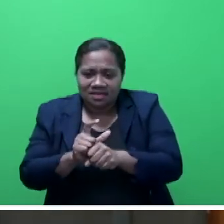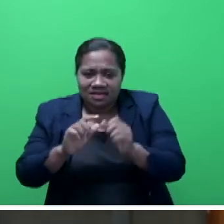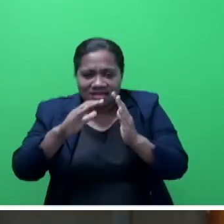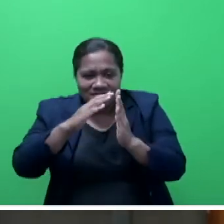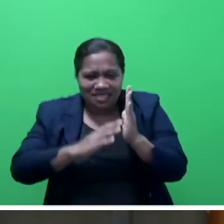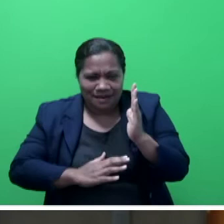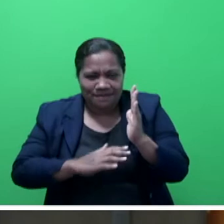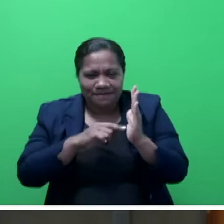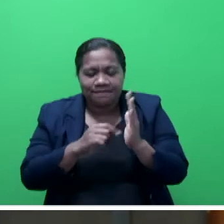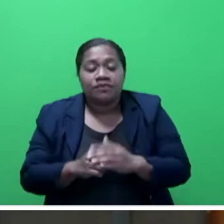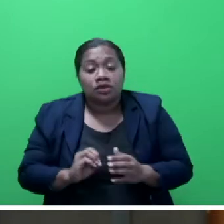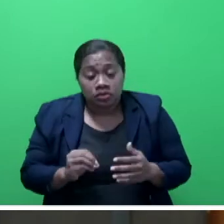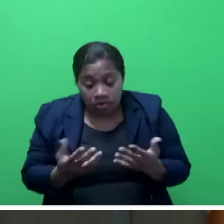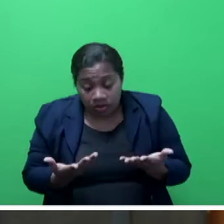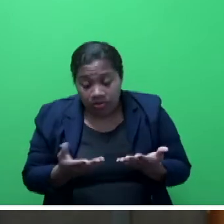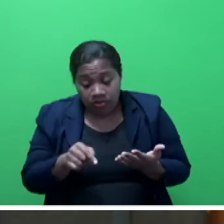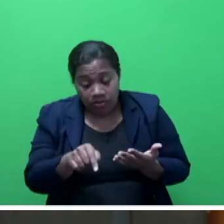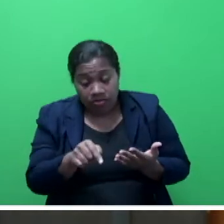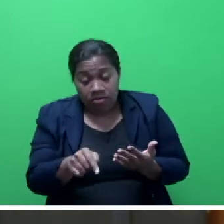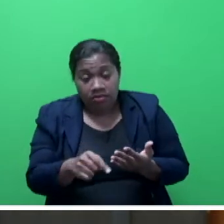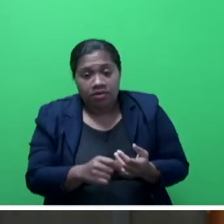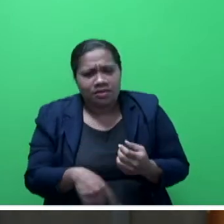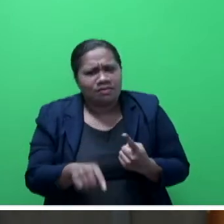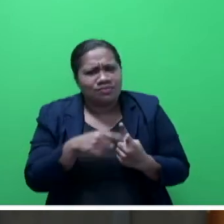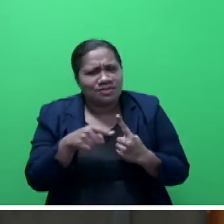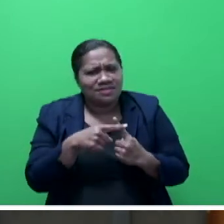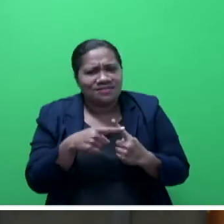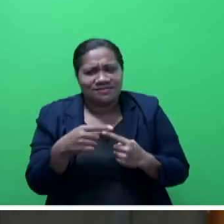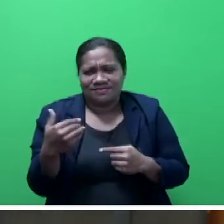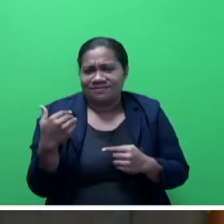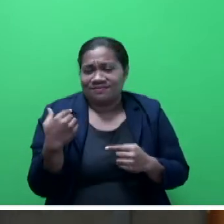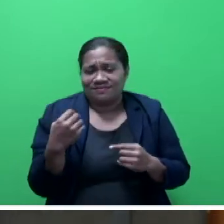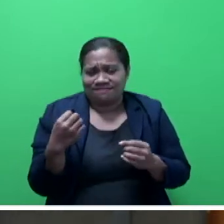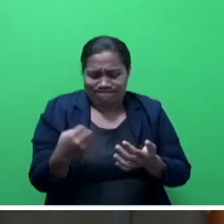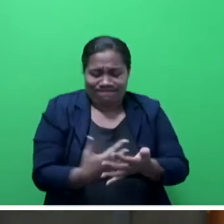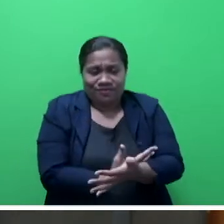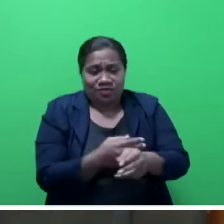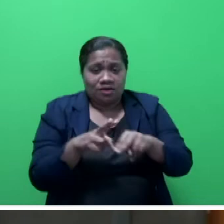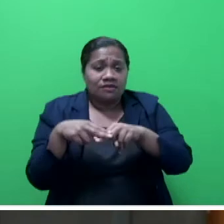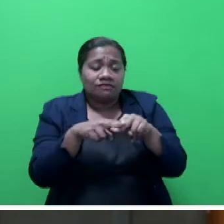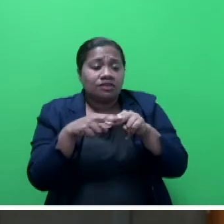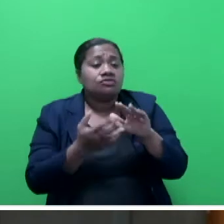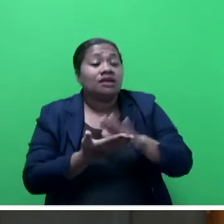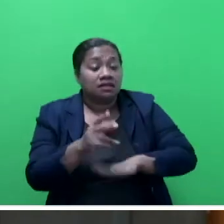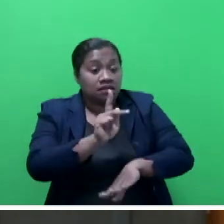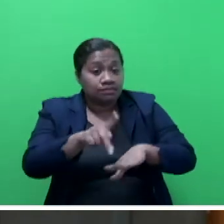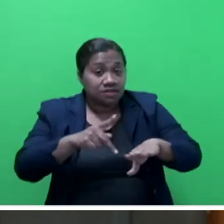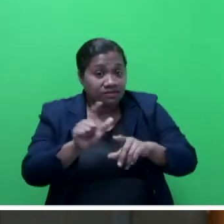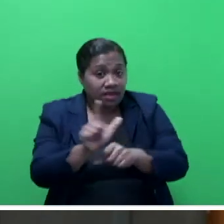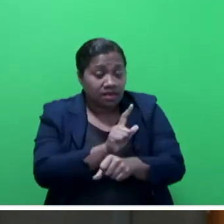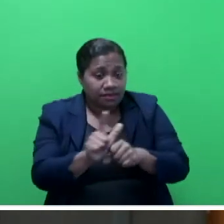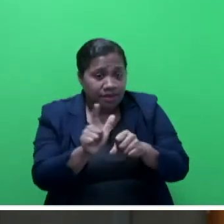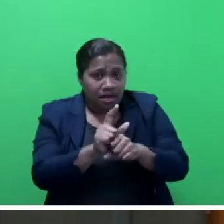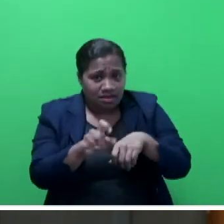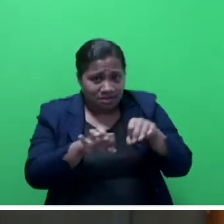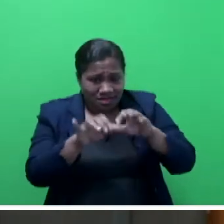Mr Speaker Say, the positive multiplier effect of Fijians under the Pacific Labour Scheme, which is going on a three-year work